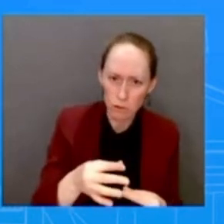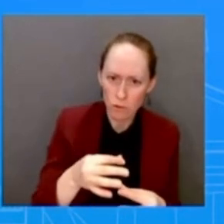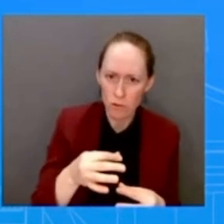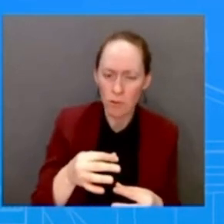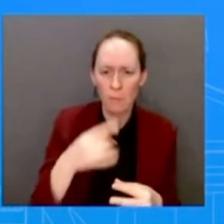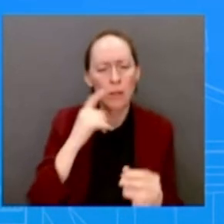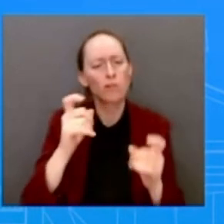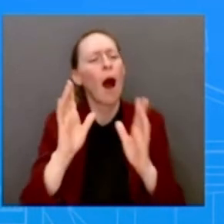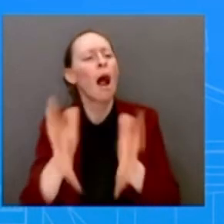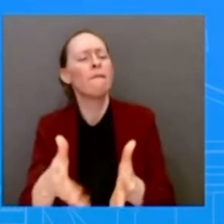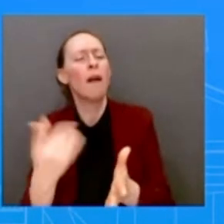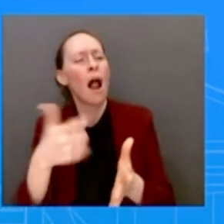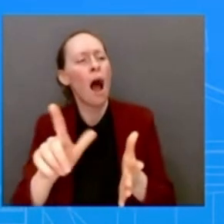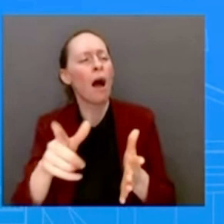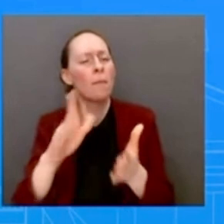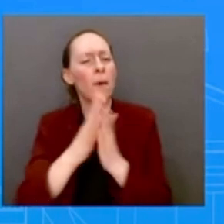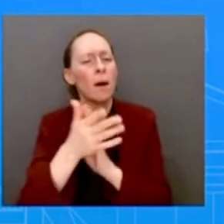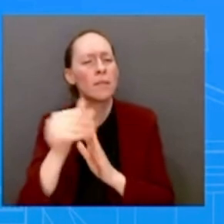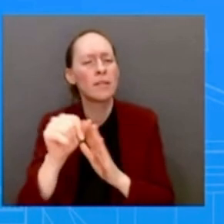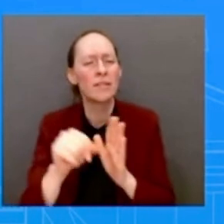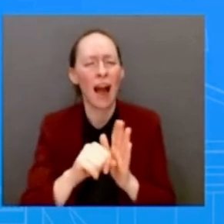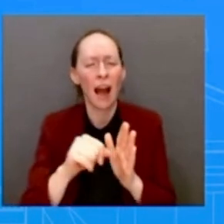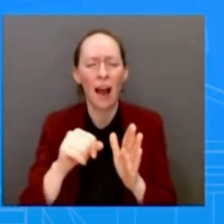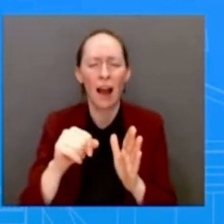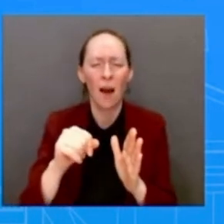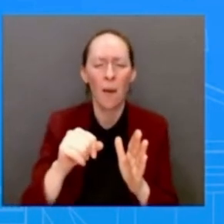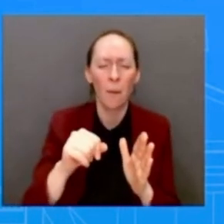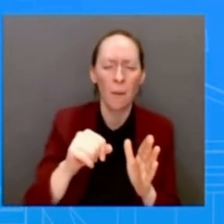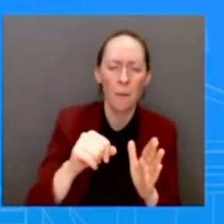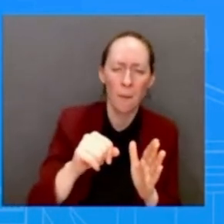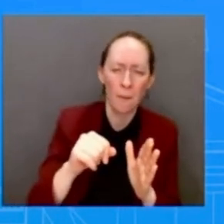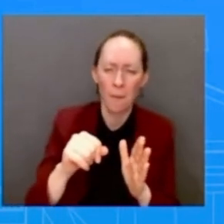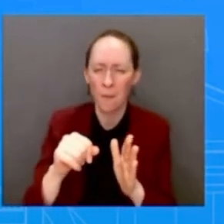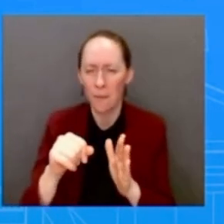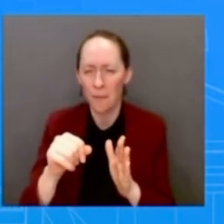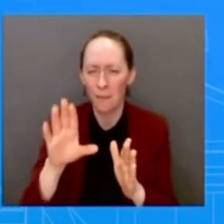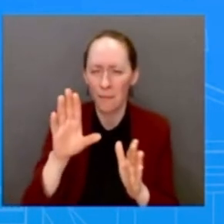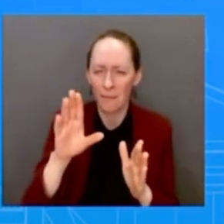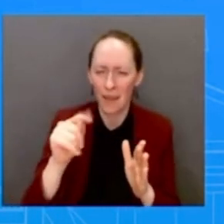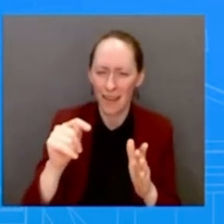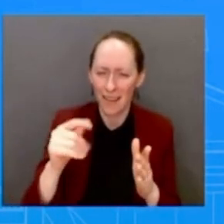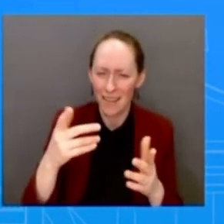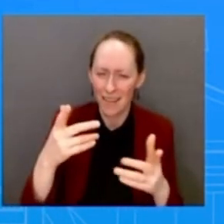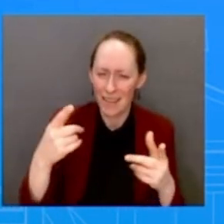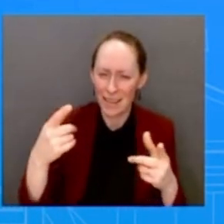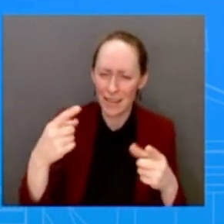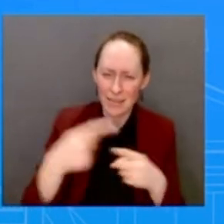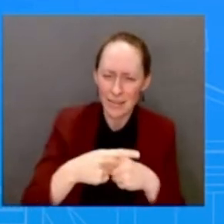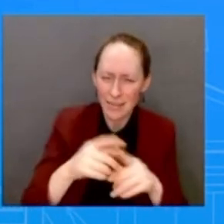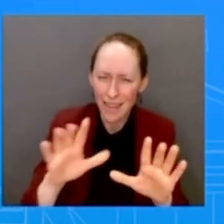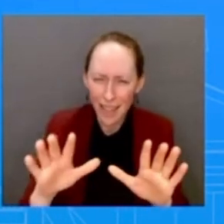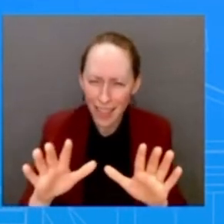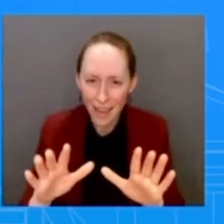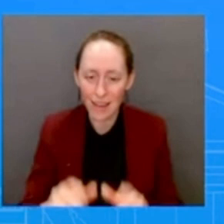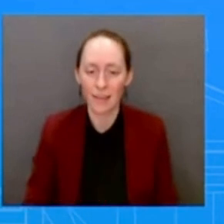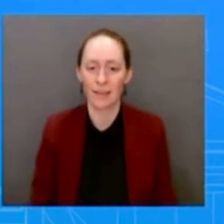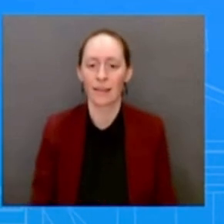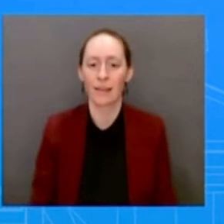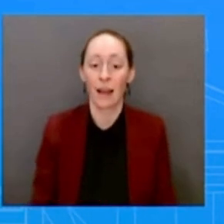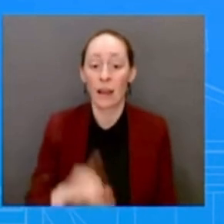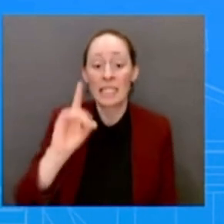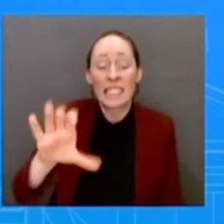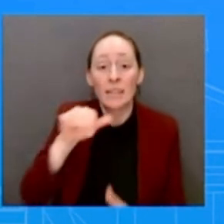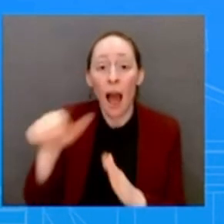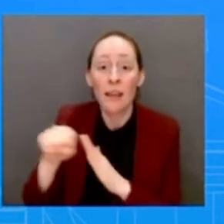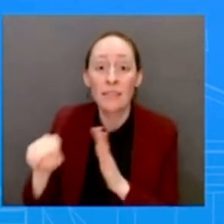So this bill... can't, and therefore he should? D.C. is not a state, so therefore the bill is coming to his desk. So he has to make a decision. It's as